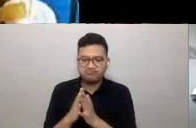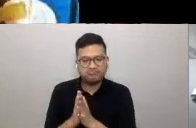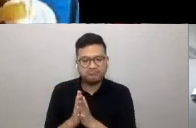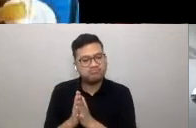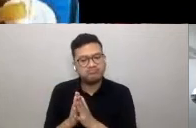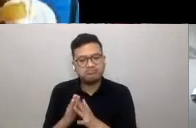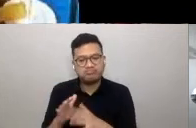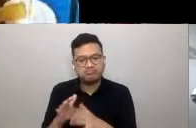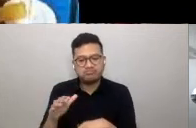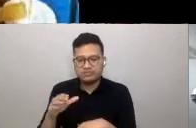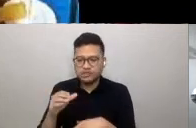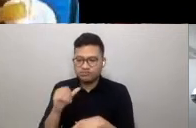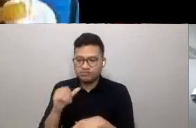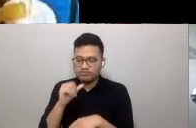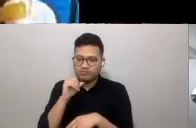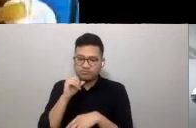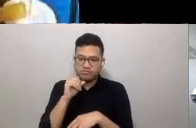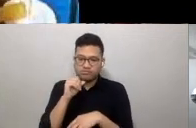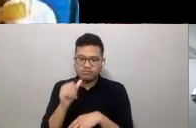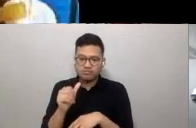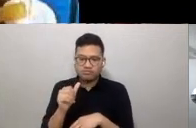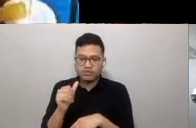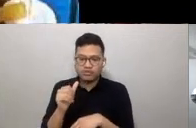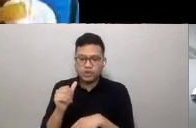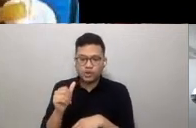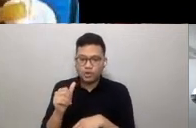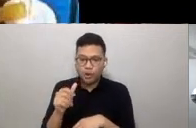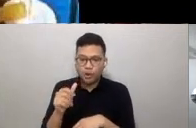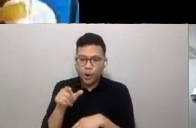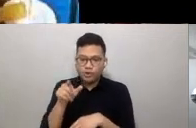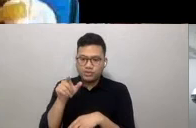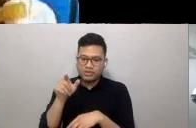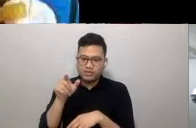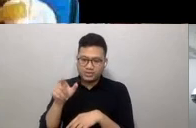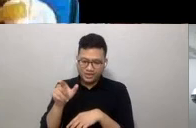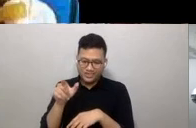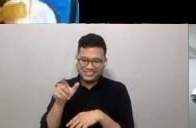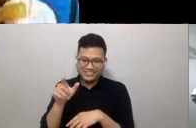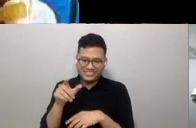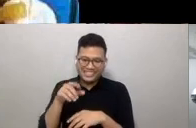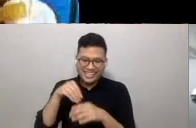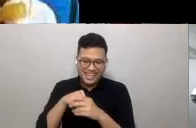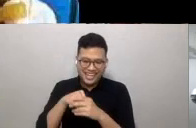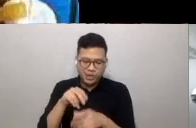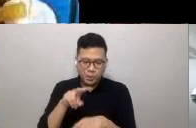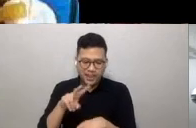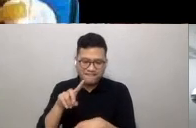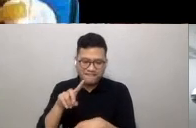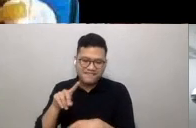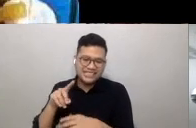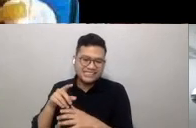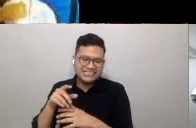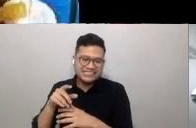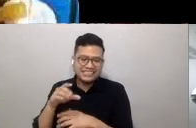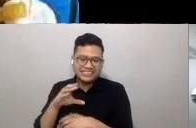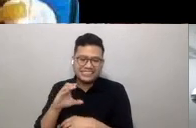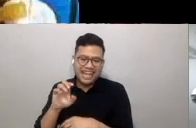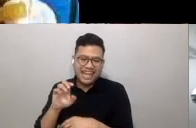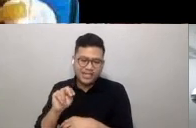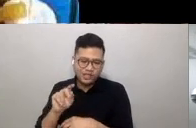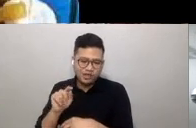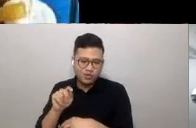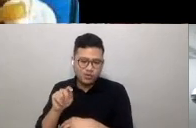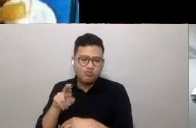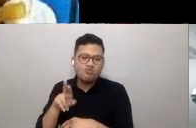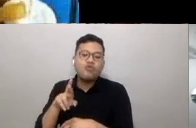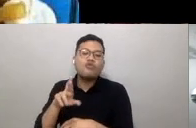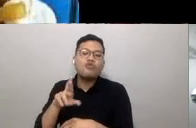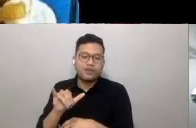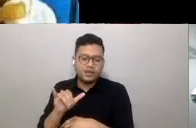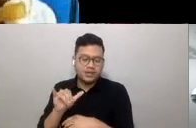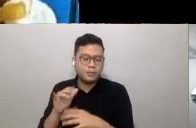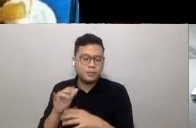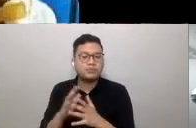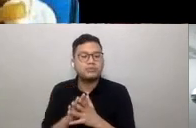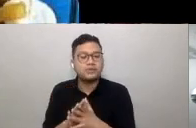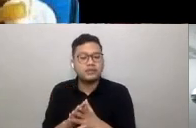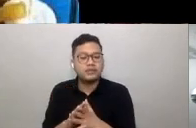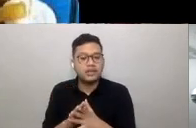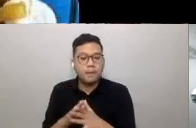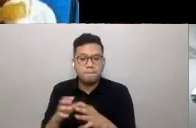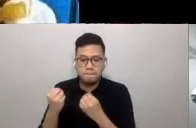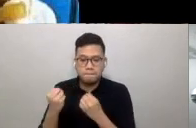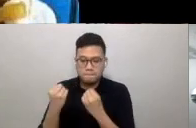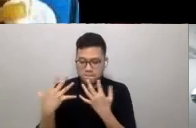19th century professor teleported into the 21st century to make such an inspection. As many of those